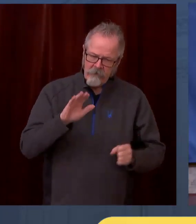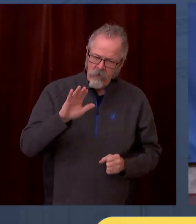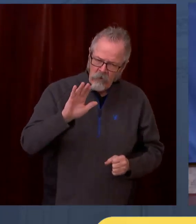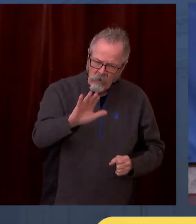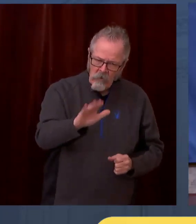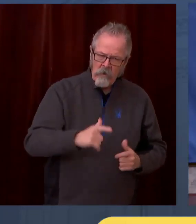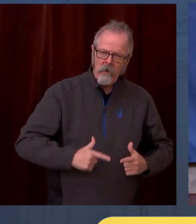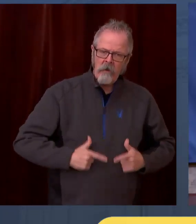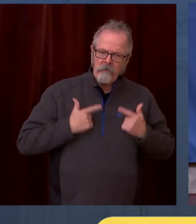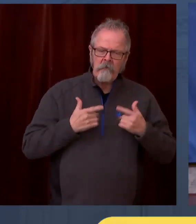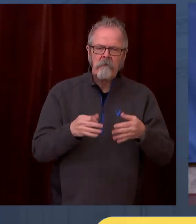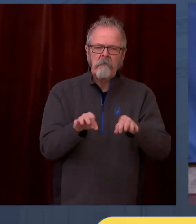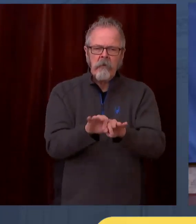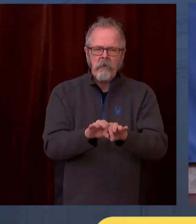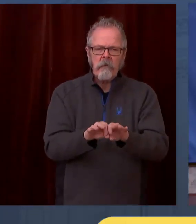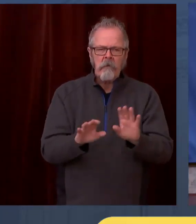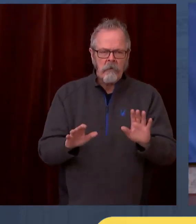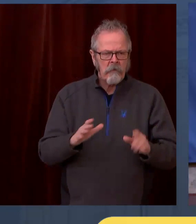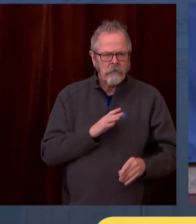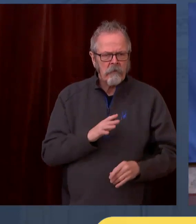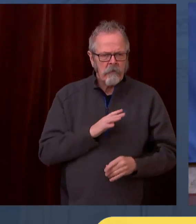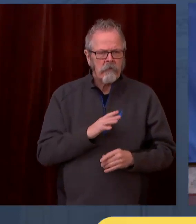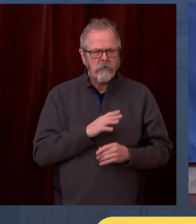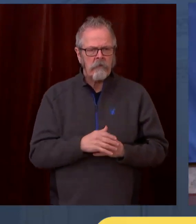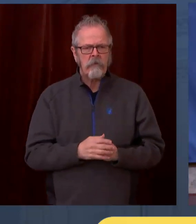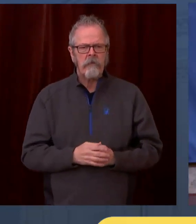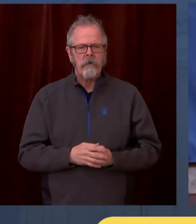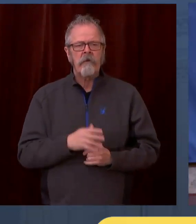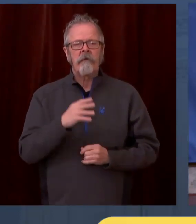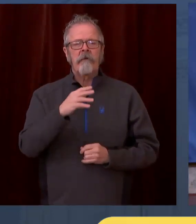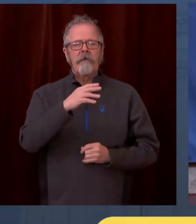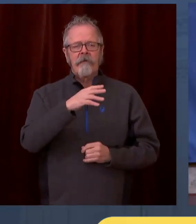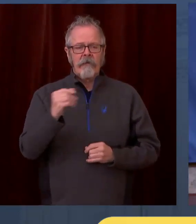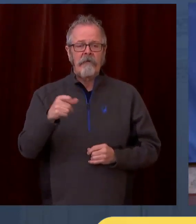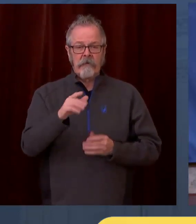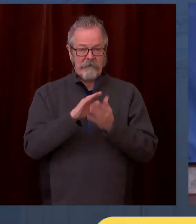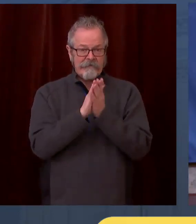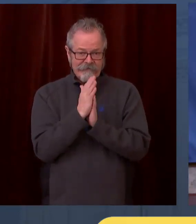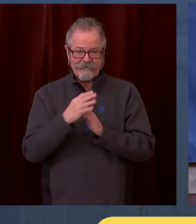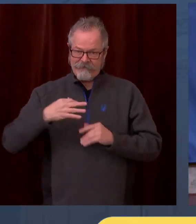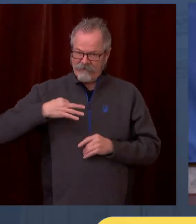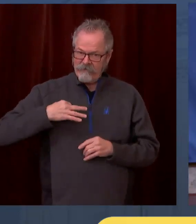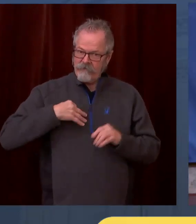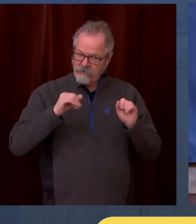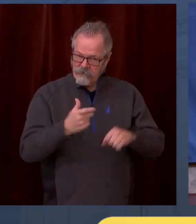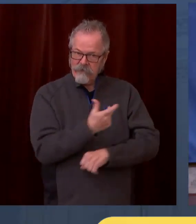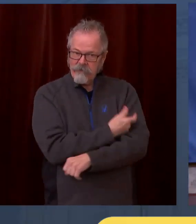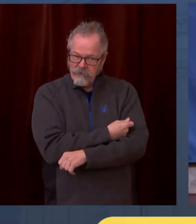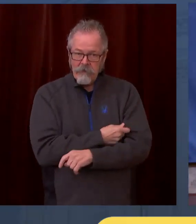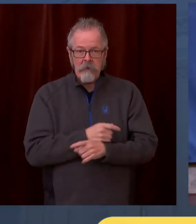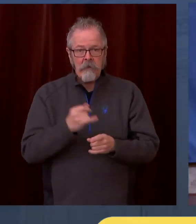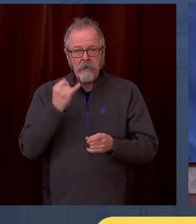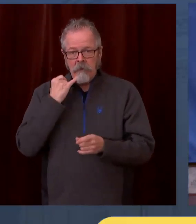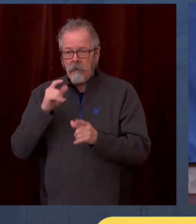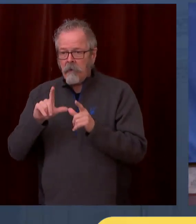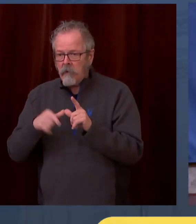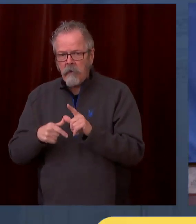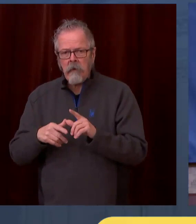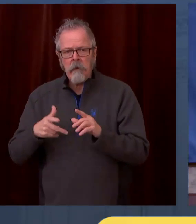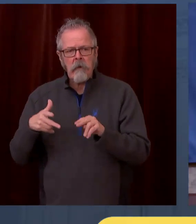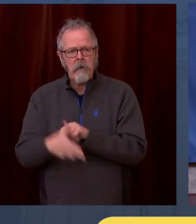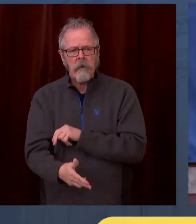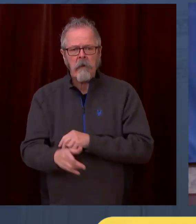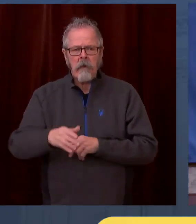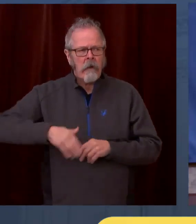throughout this progress, you will remain eligible. So if you're over 65 and you're eligible today, we have more